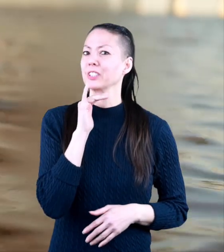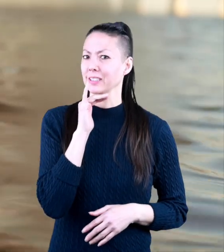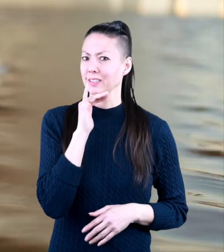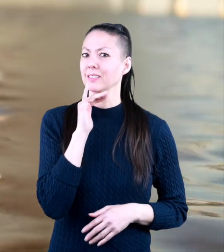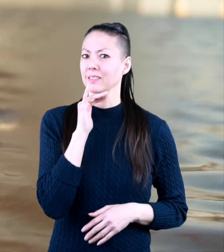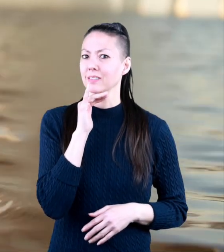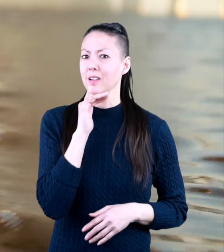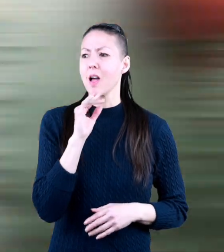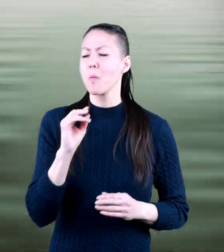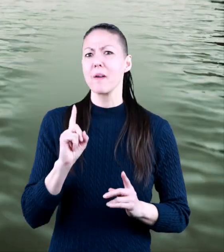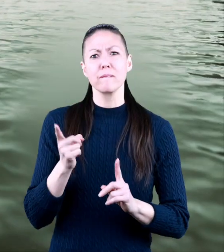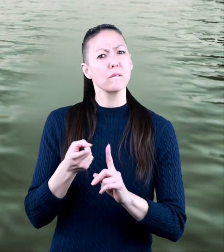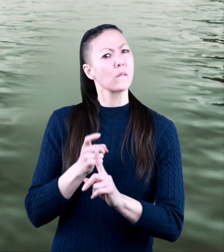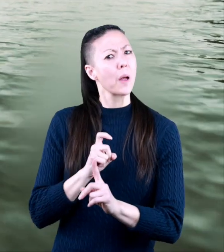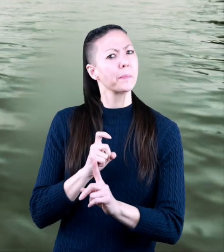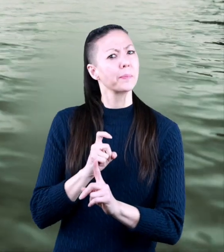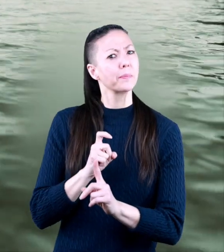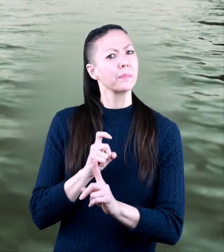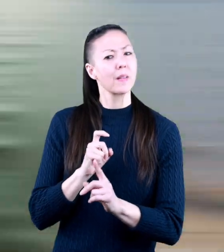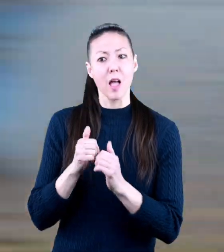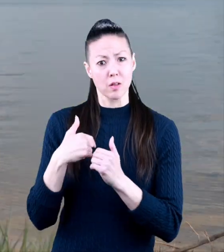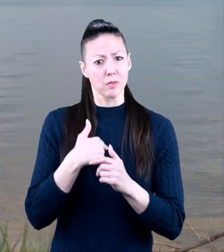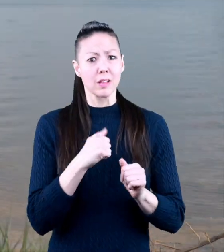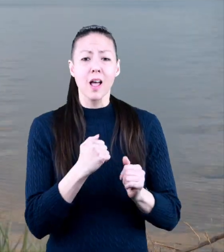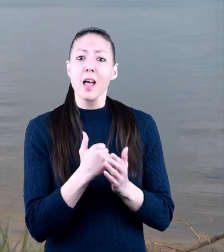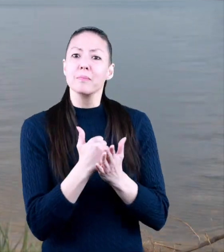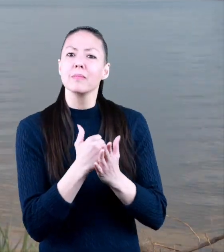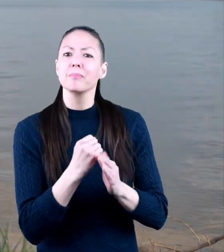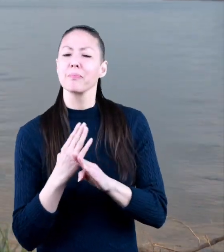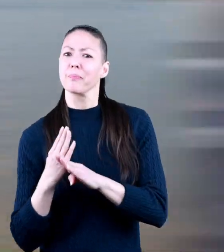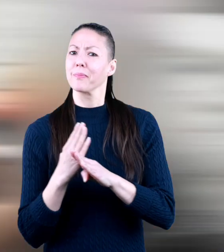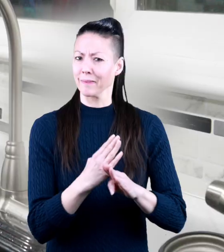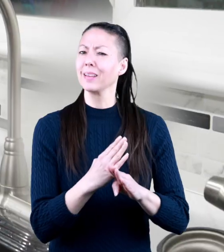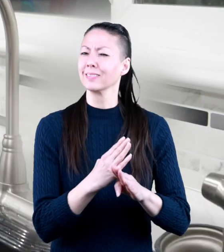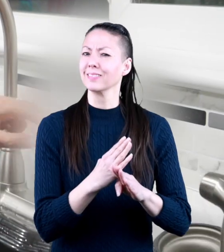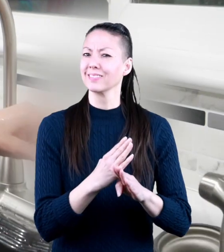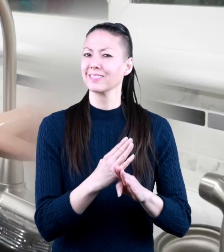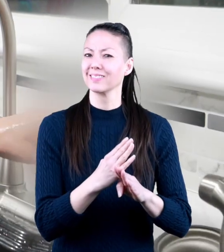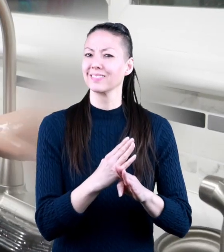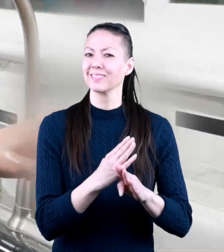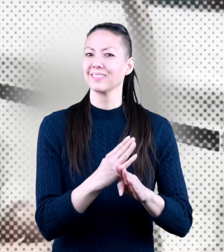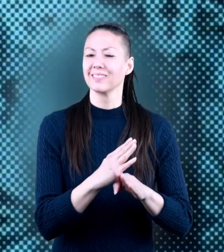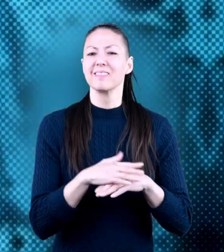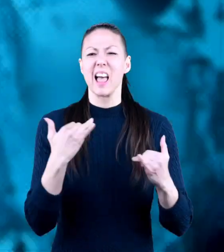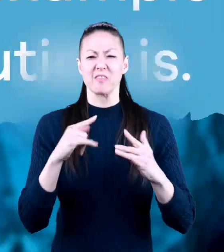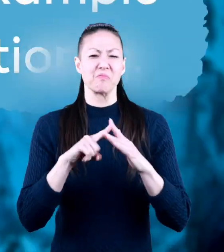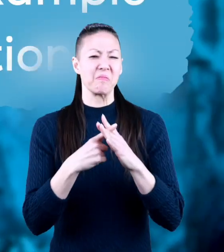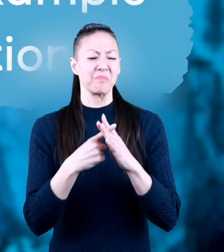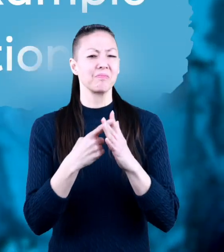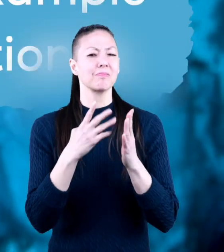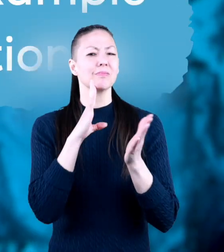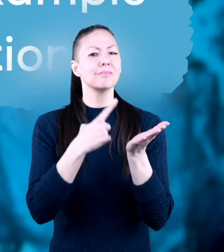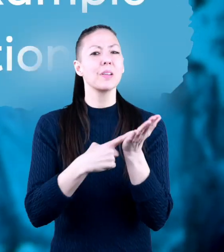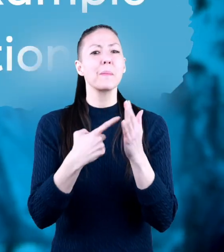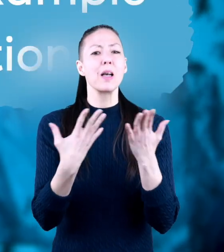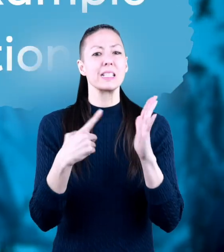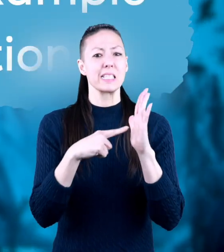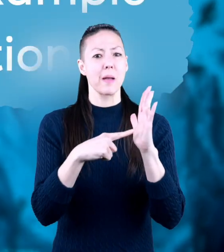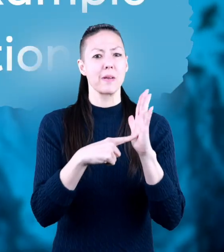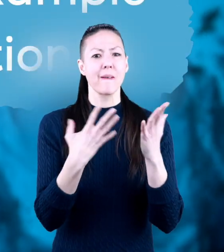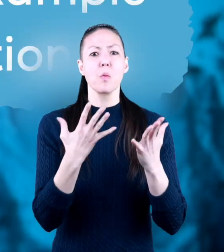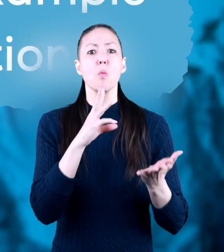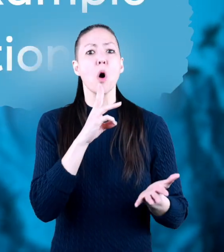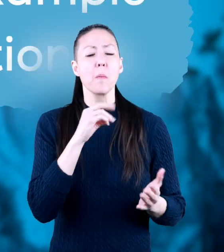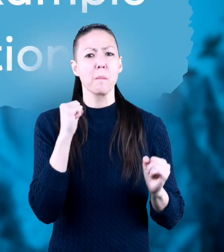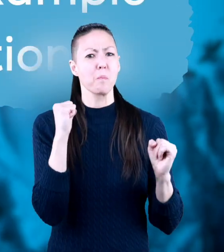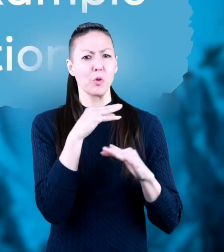about water pollution where it comes from and how you can help prevent it let's start with an example of